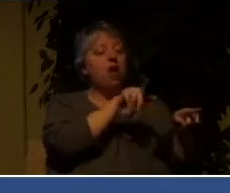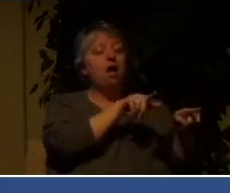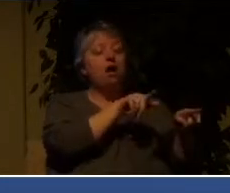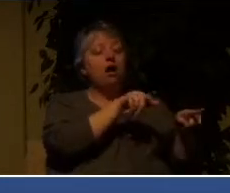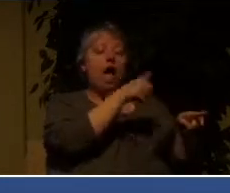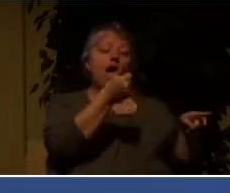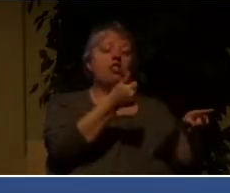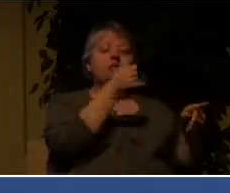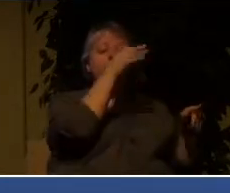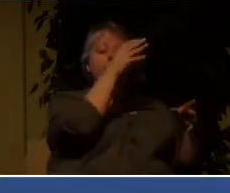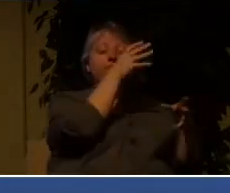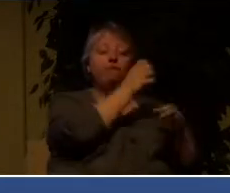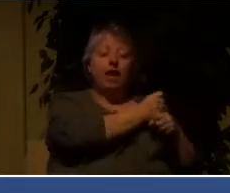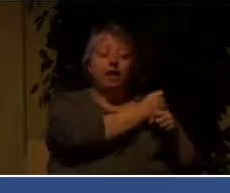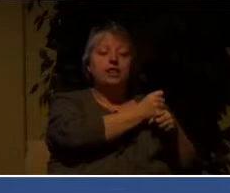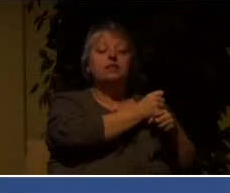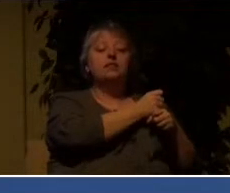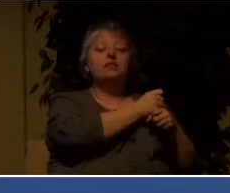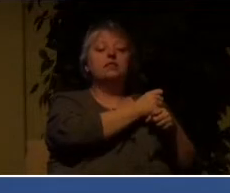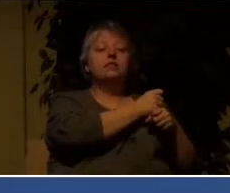beliefs from themselves.